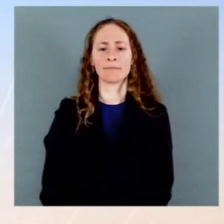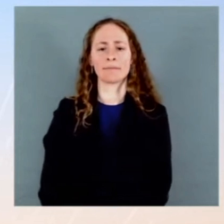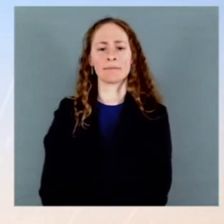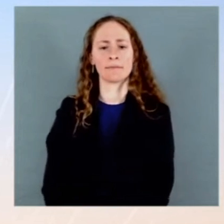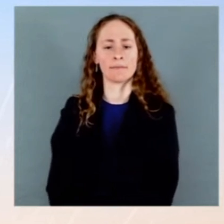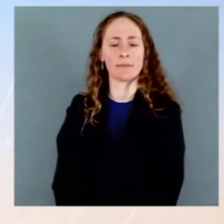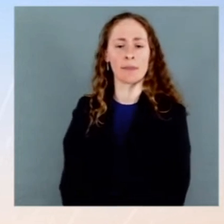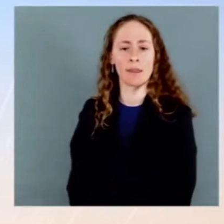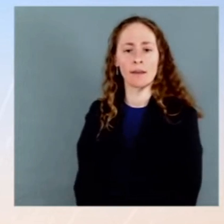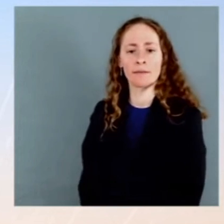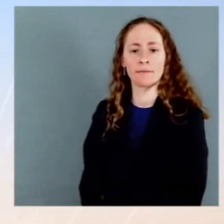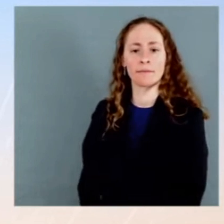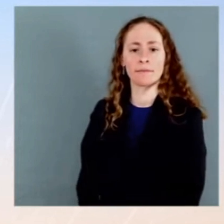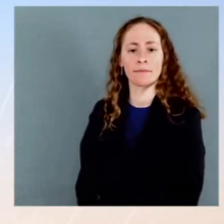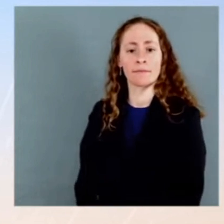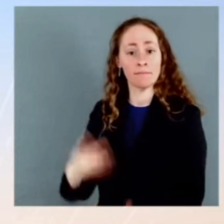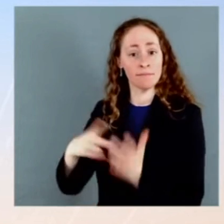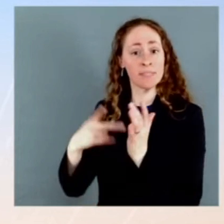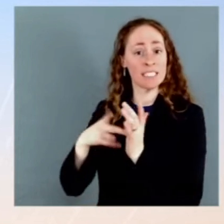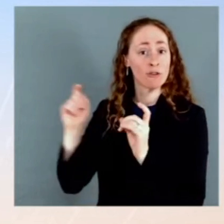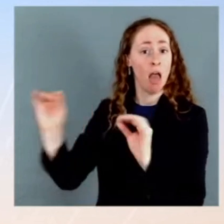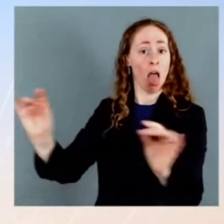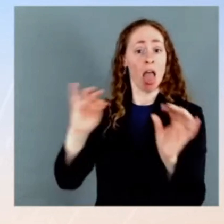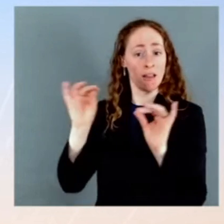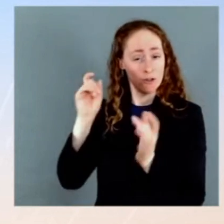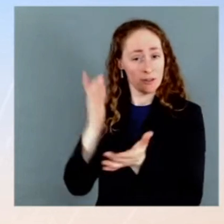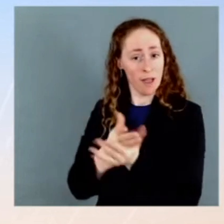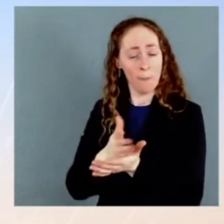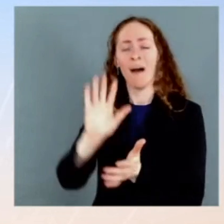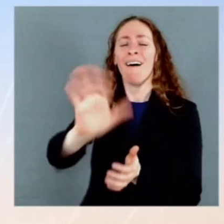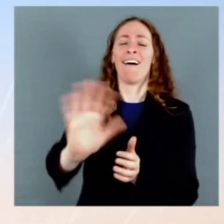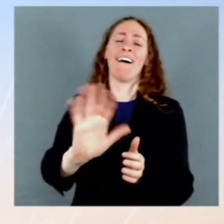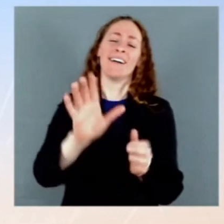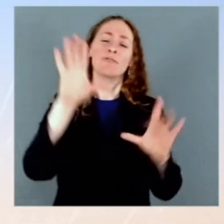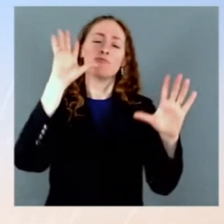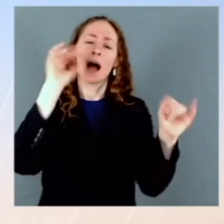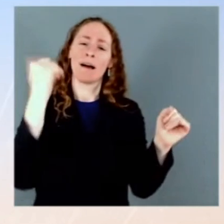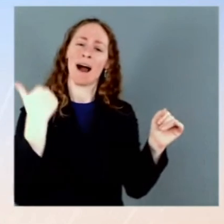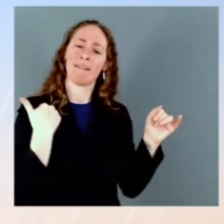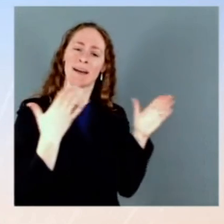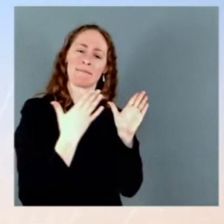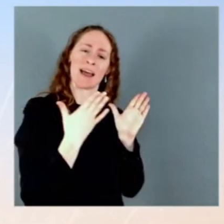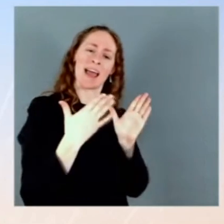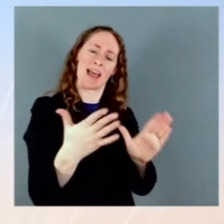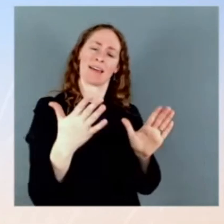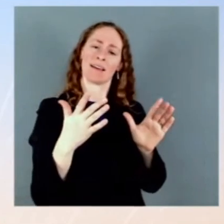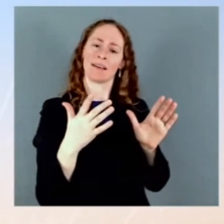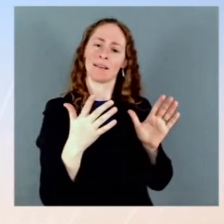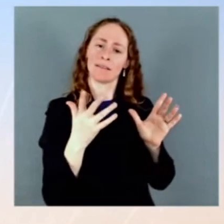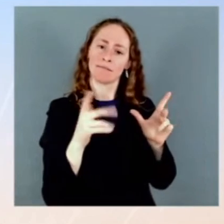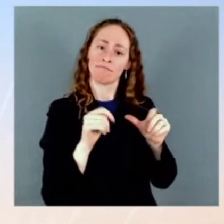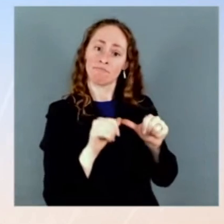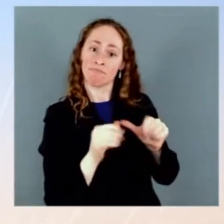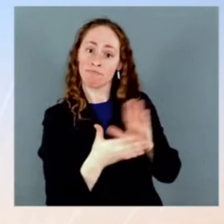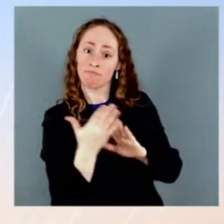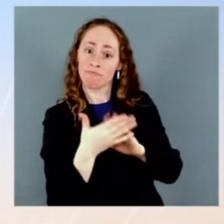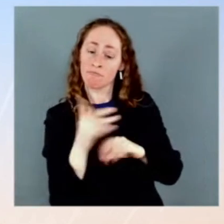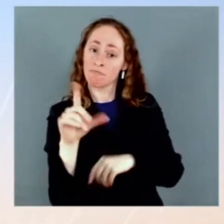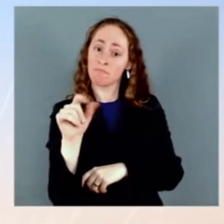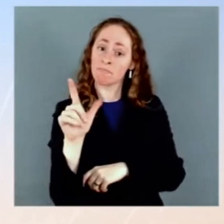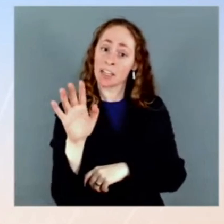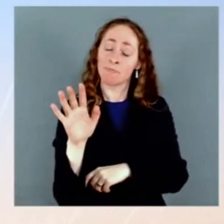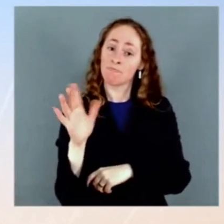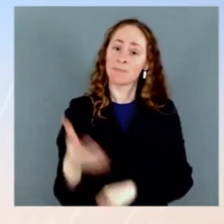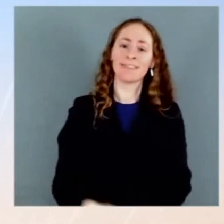Thank you, Jen. You're not going to believe this. I have another question about Build Back Better. I'm ready. So the president says that the Build Back Better is not going to add a